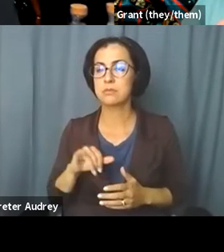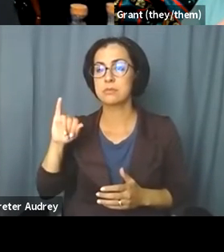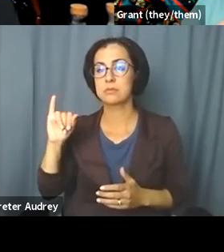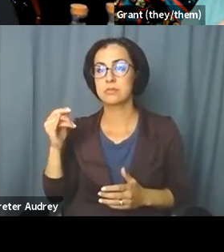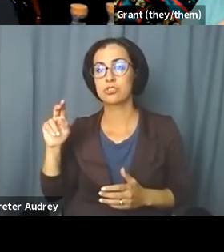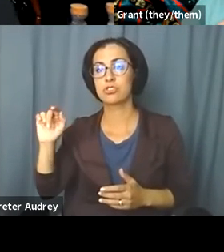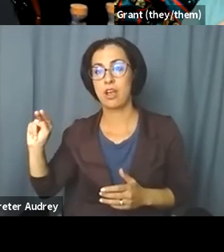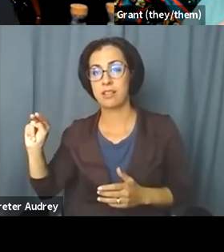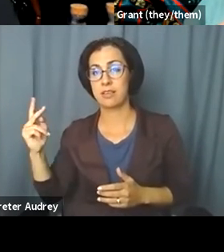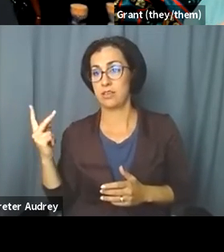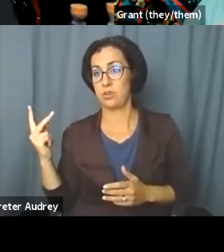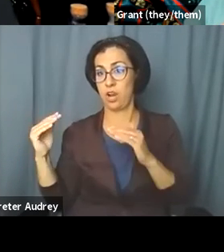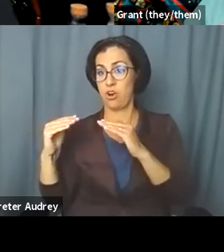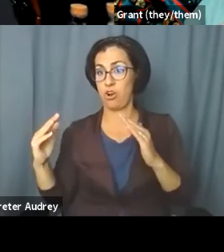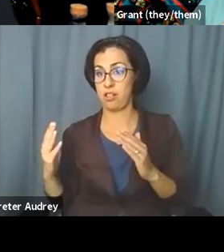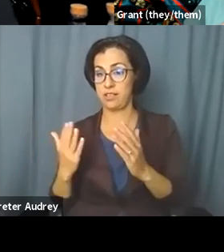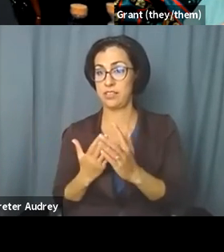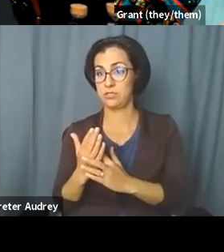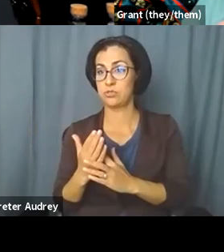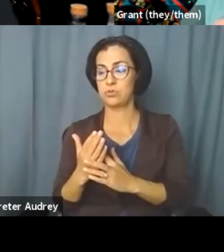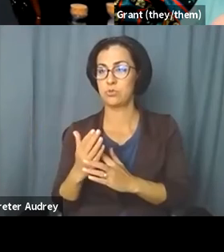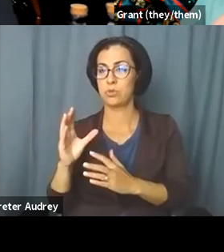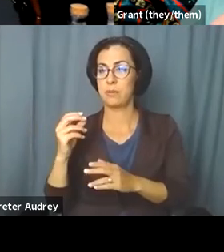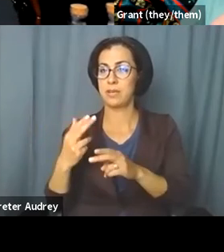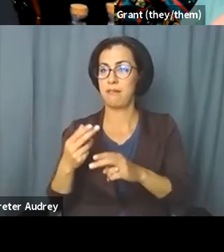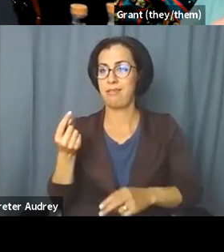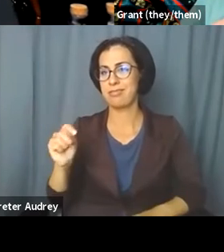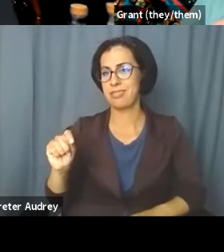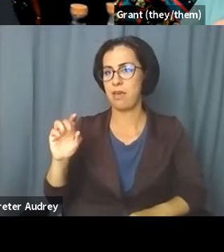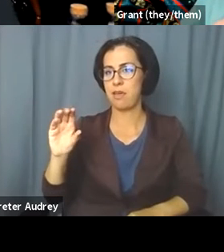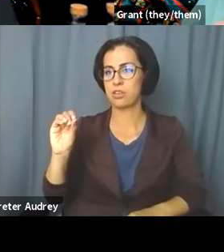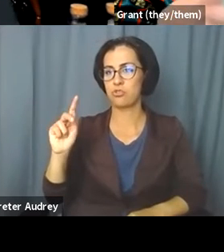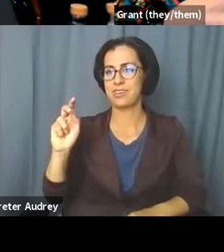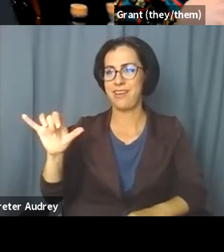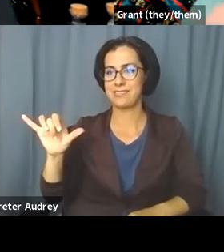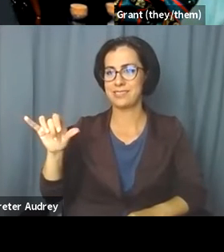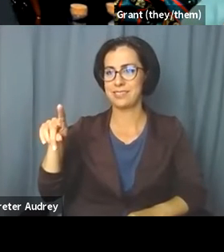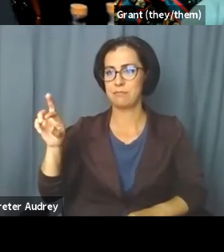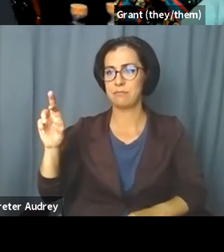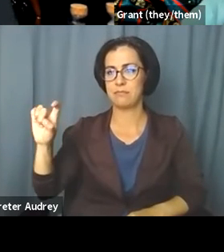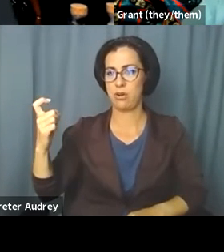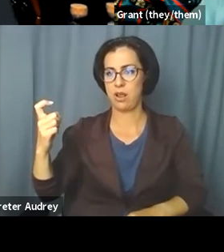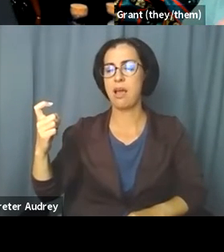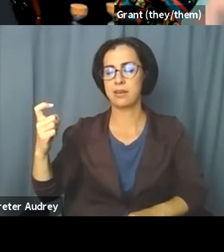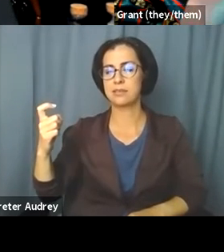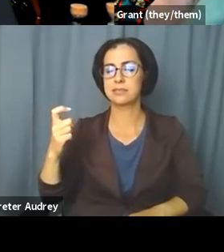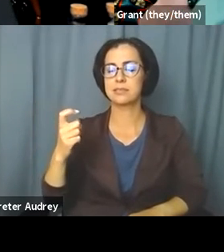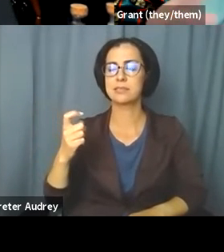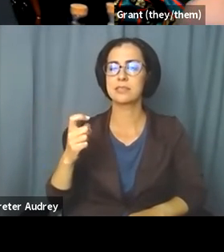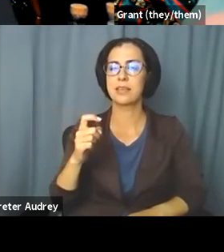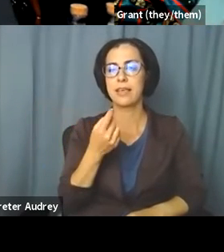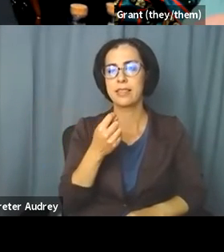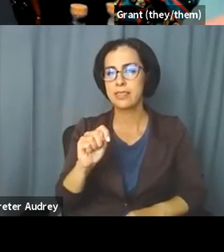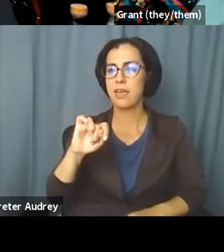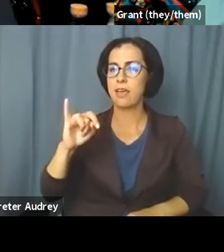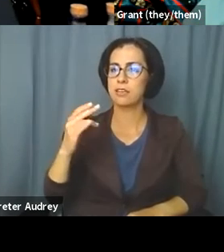I are, our colleagues through the curiosity paradox, um, and the justice producers collaborative is also a part of